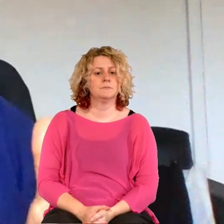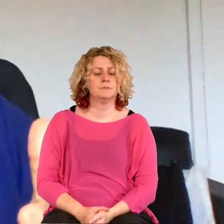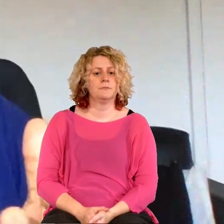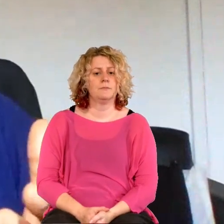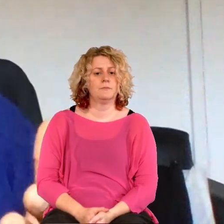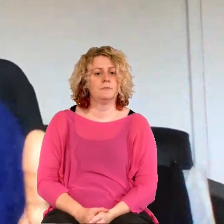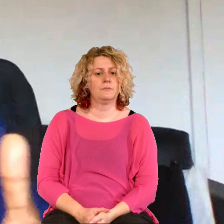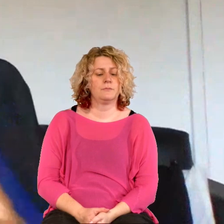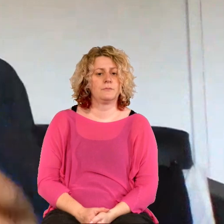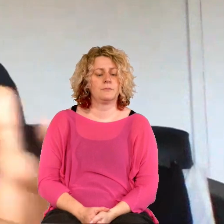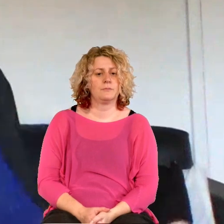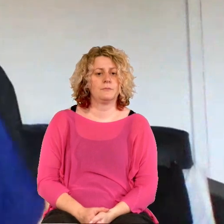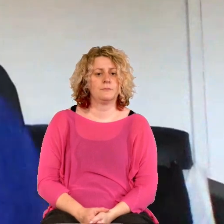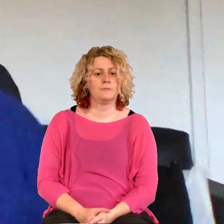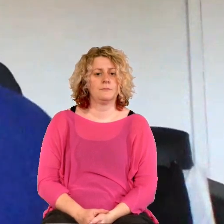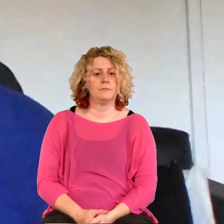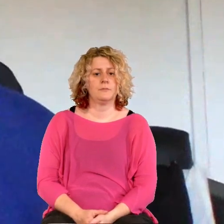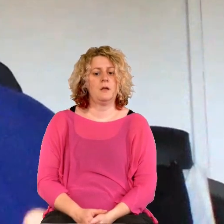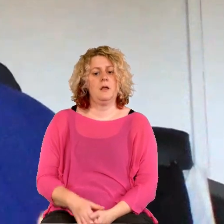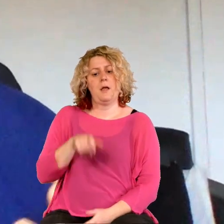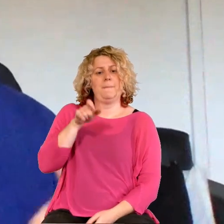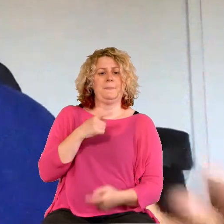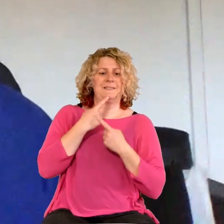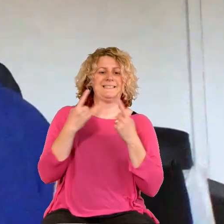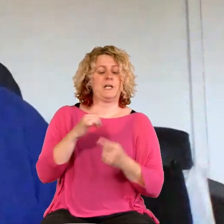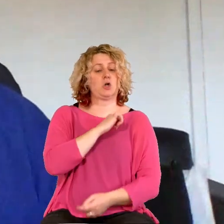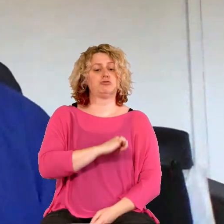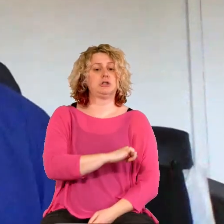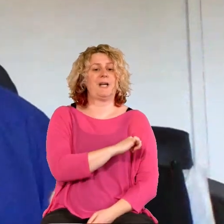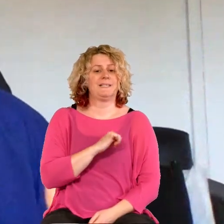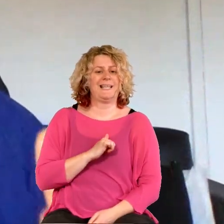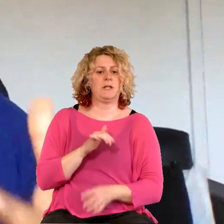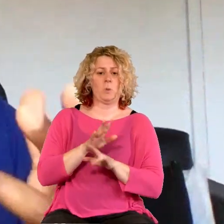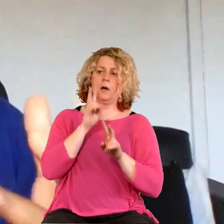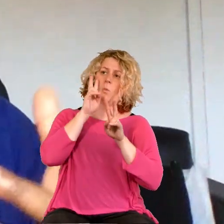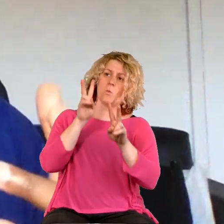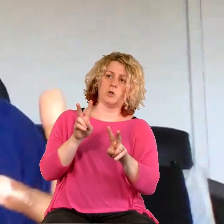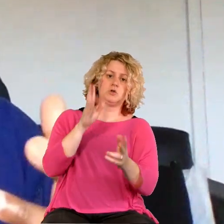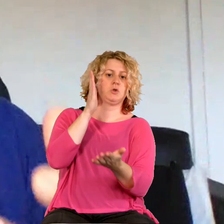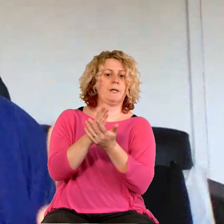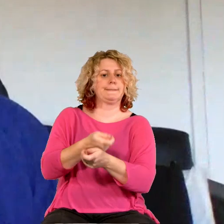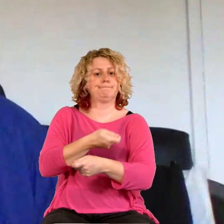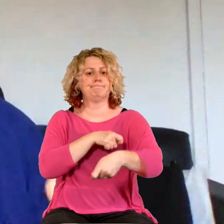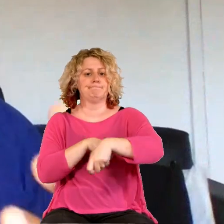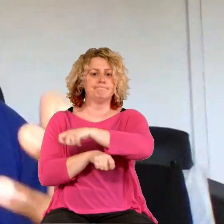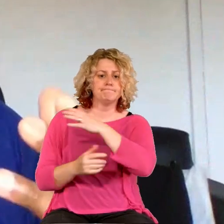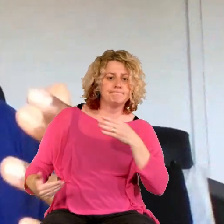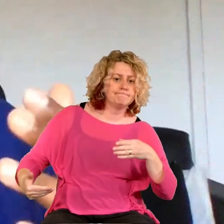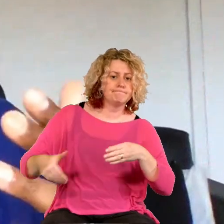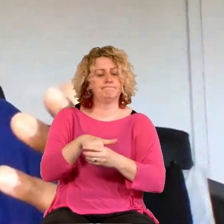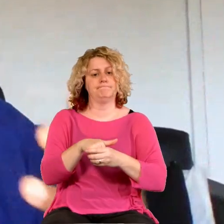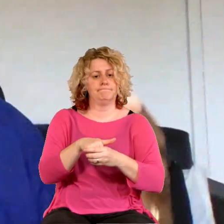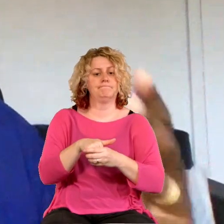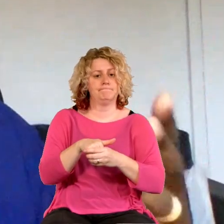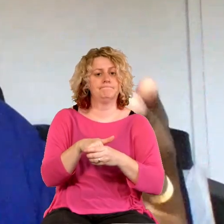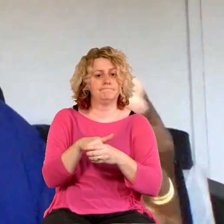Christianity is not a spectator sport, but a partaker sport, if you like. And so there's that sense of recognizing that